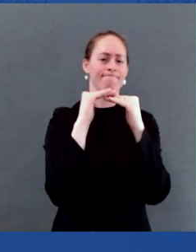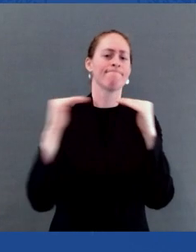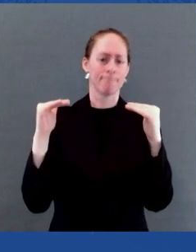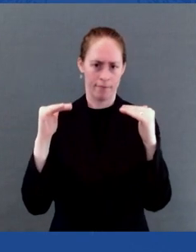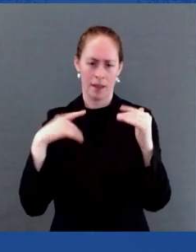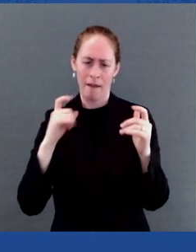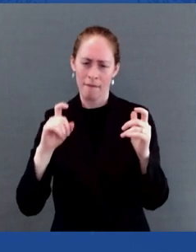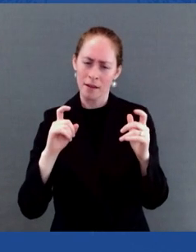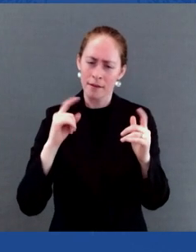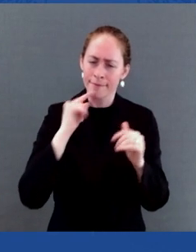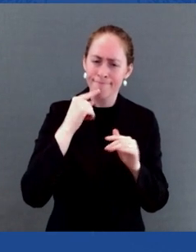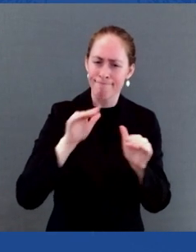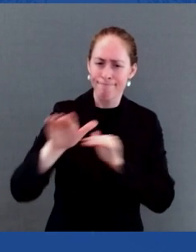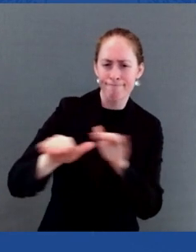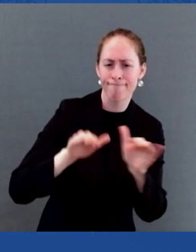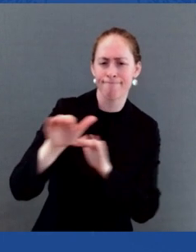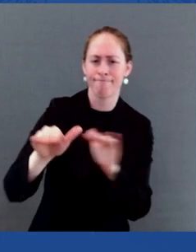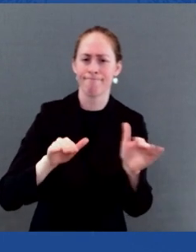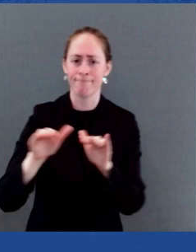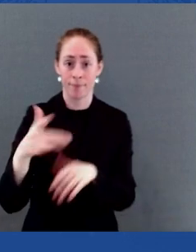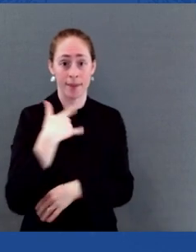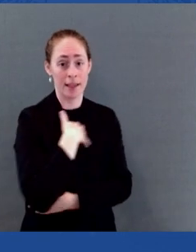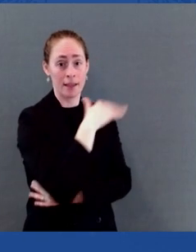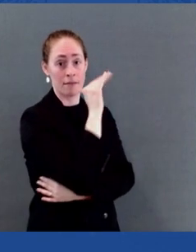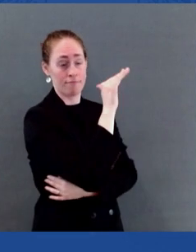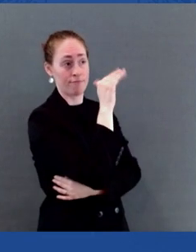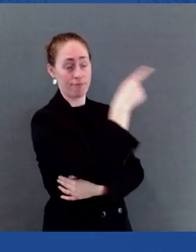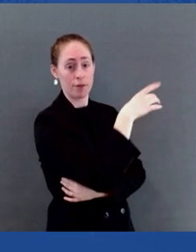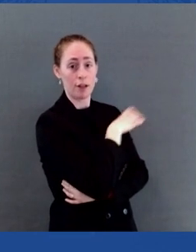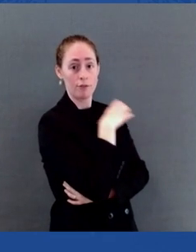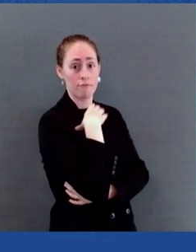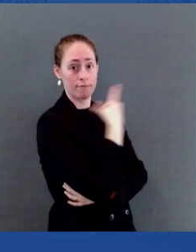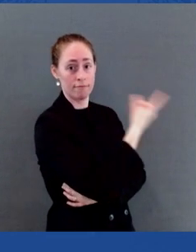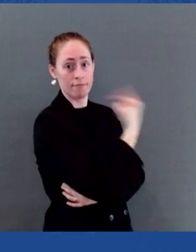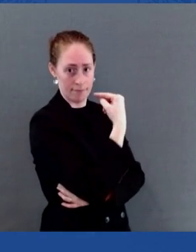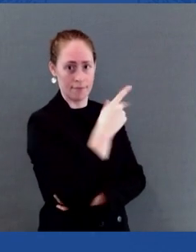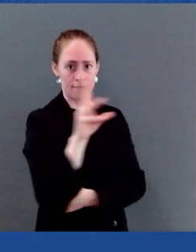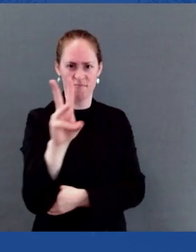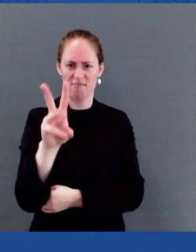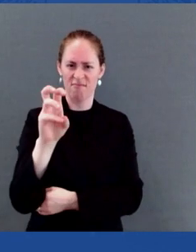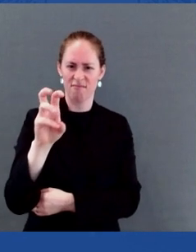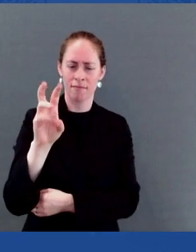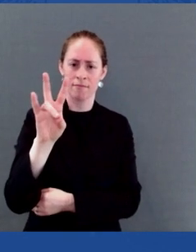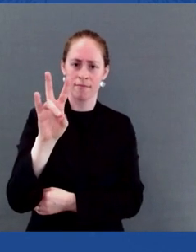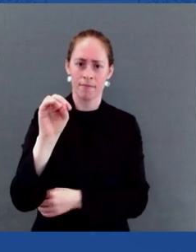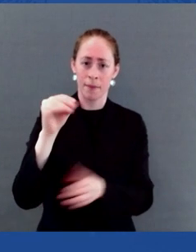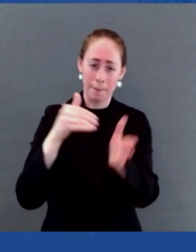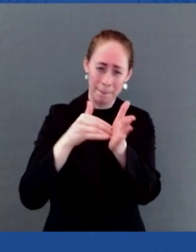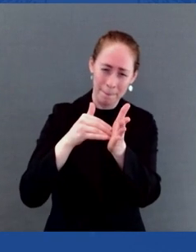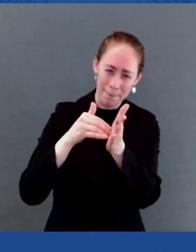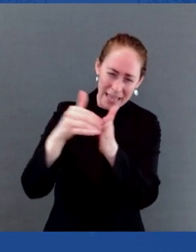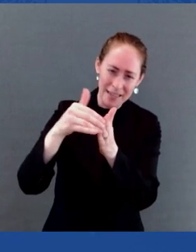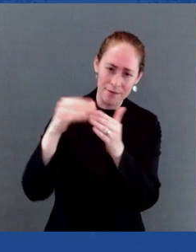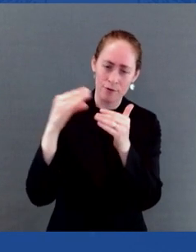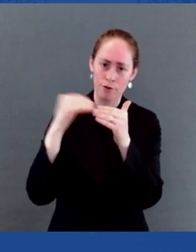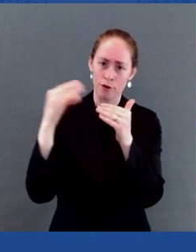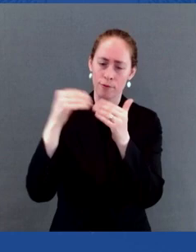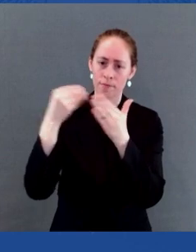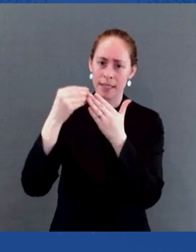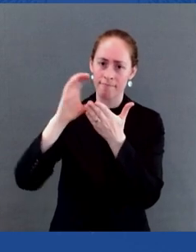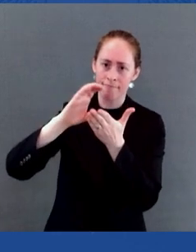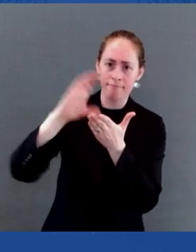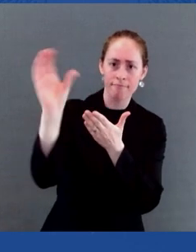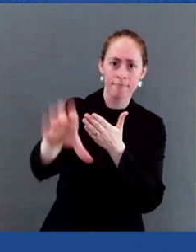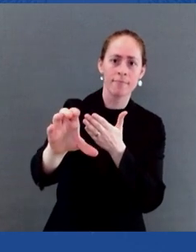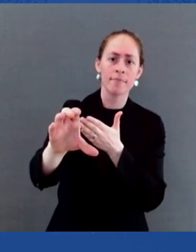for $670 million in historic budget requests for the Ending the HIV Epidemic in the United